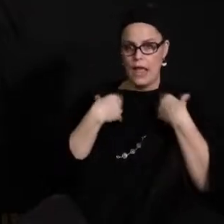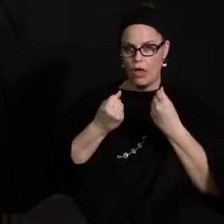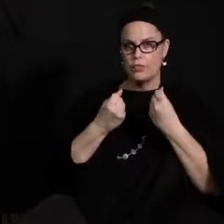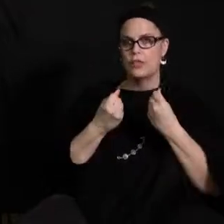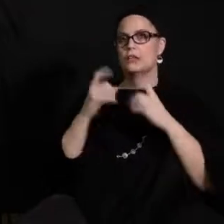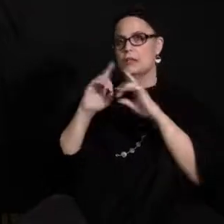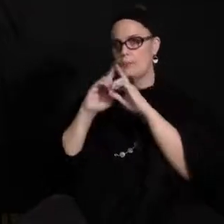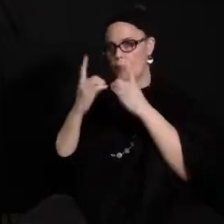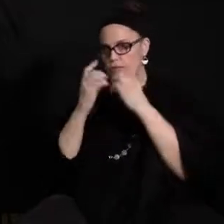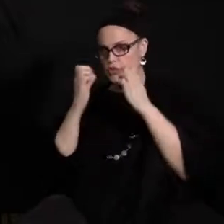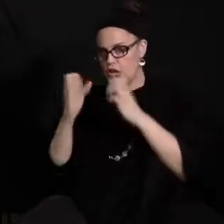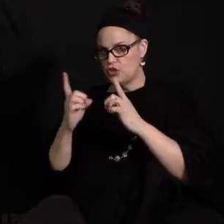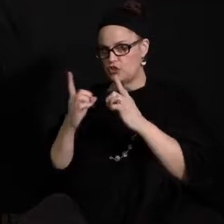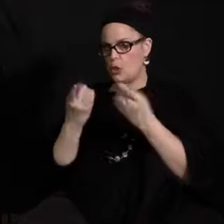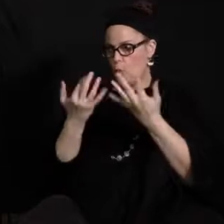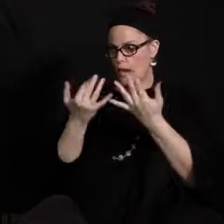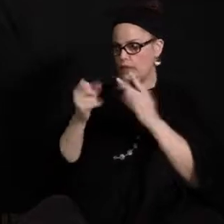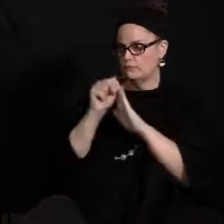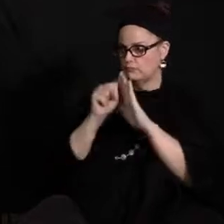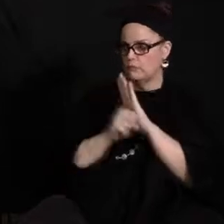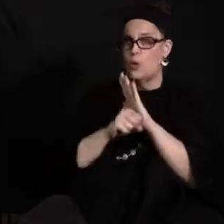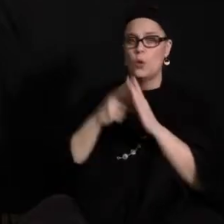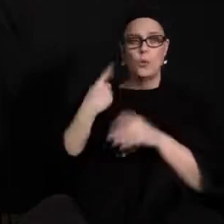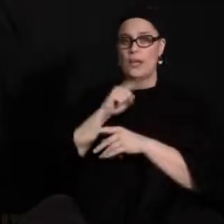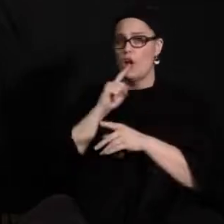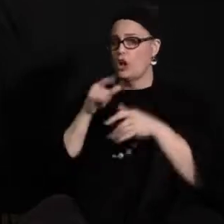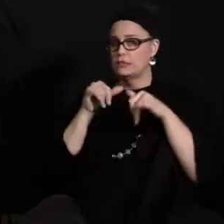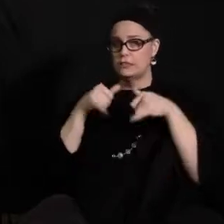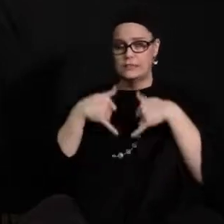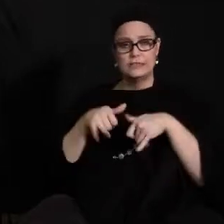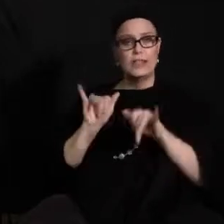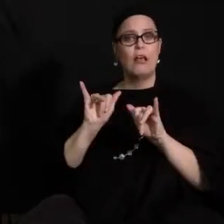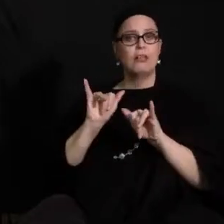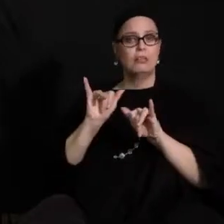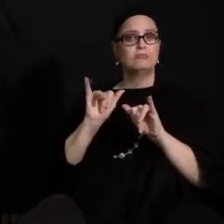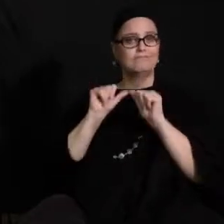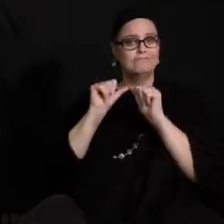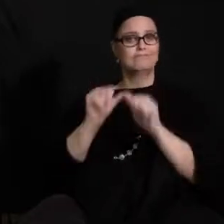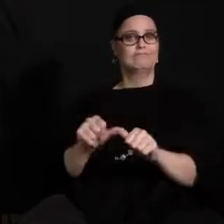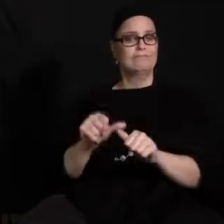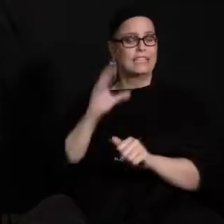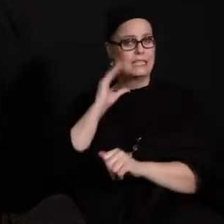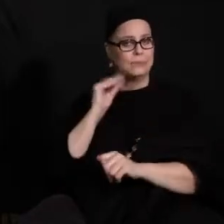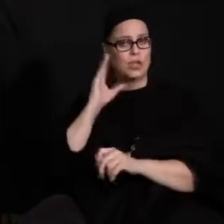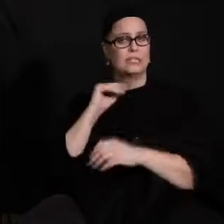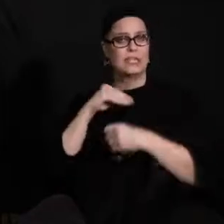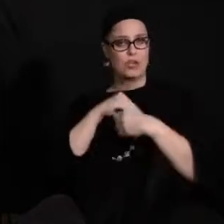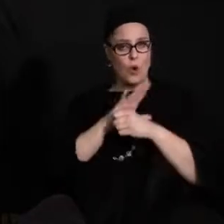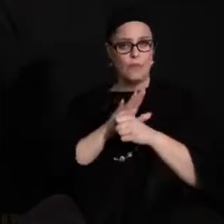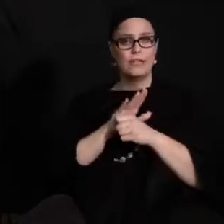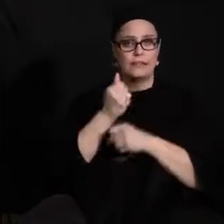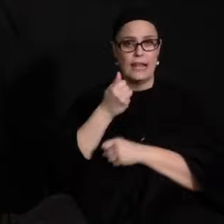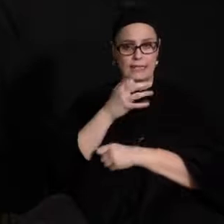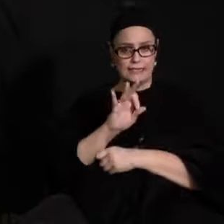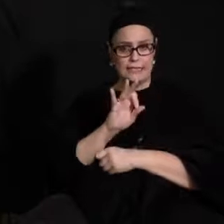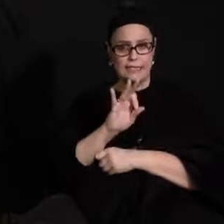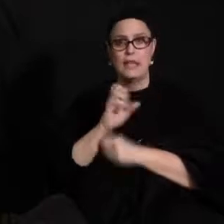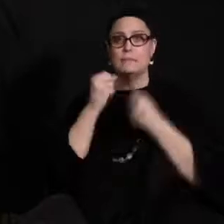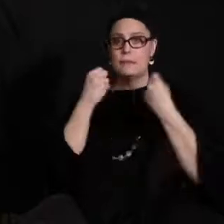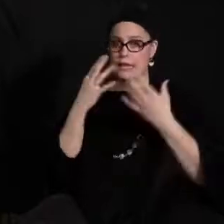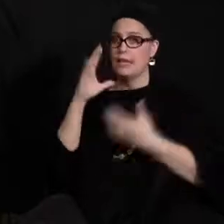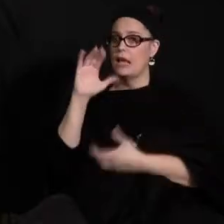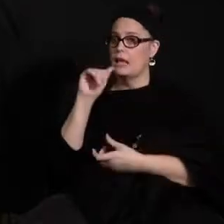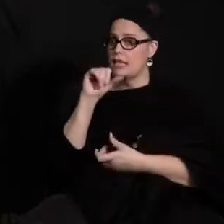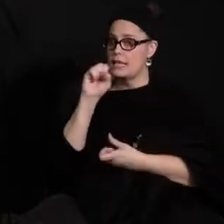state we are still obviously experiencing COVID-19 as a community. I'm very happy to say that our cases in Ramsey County have